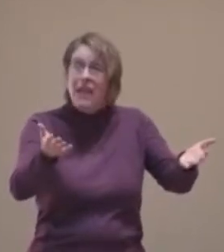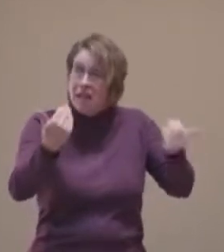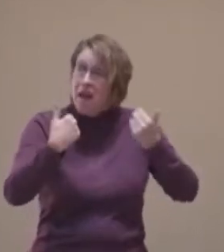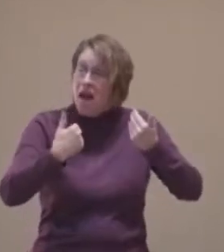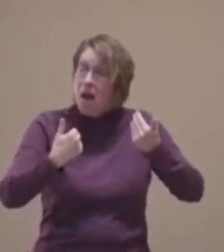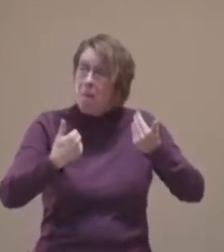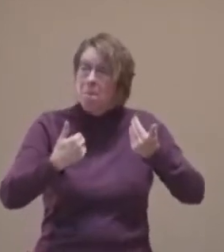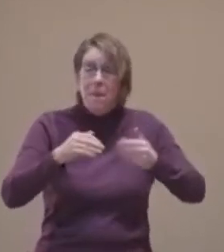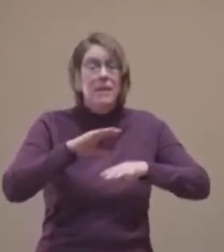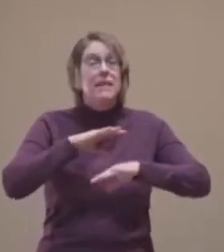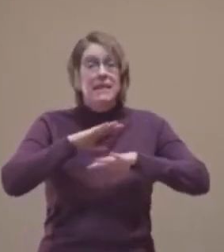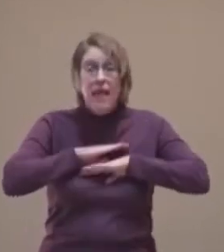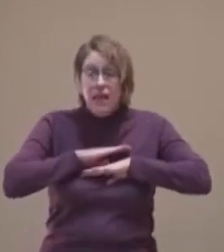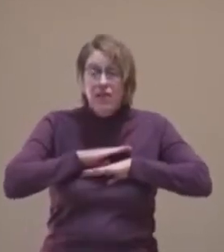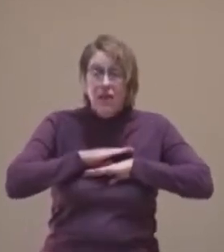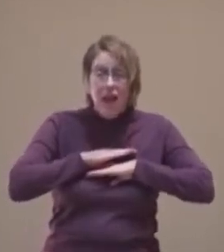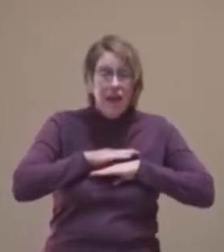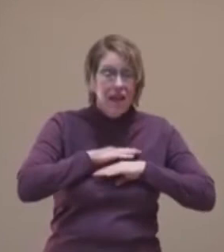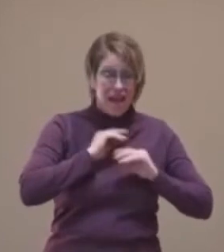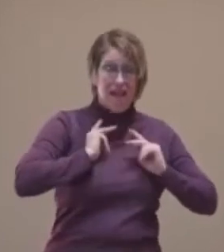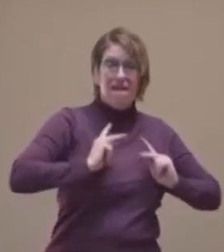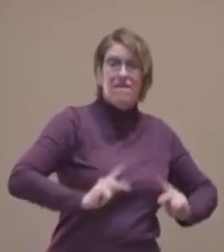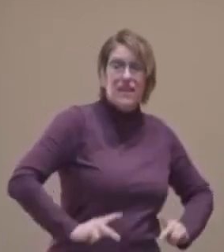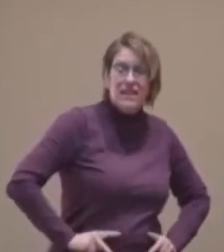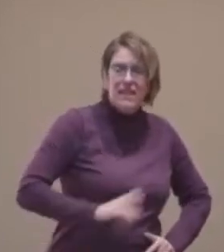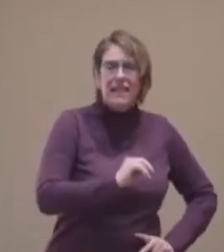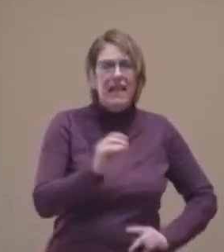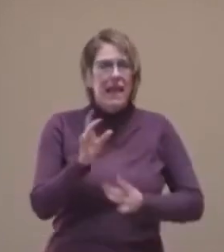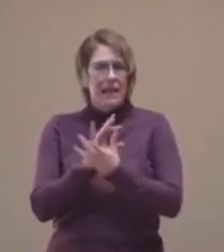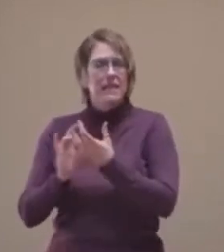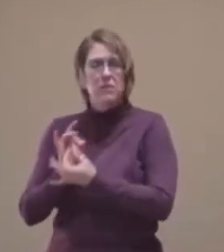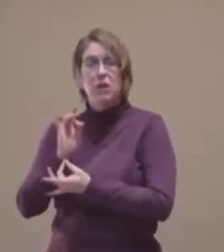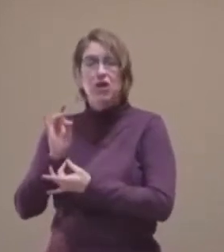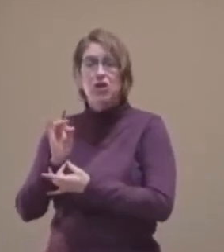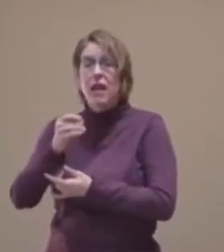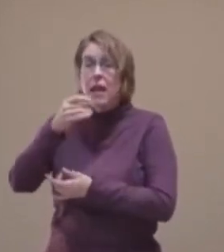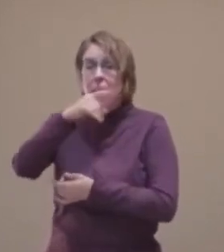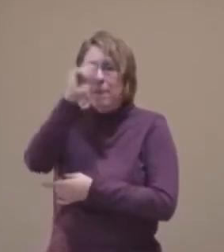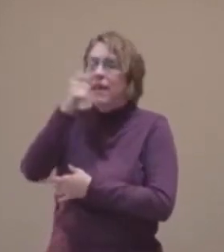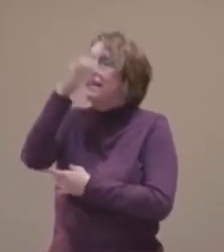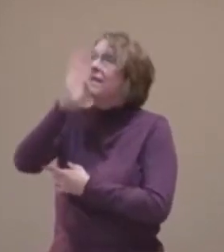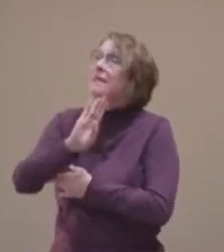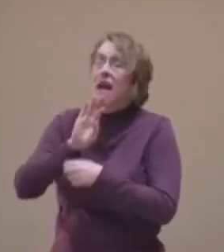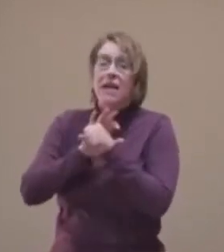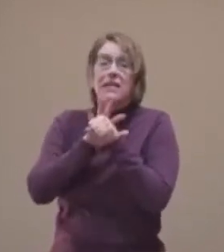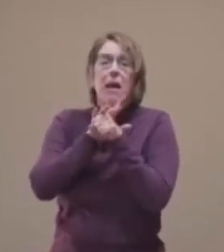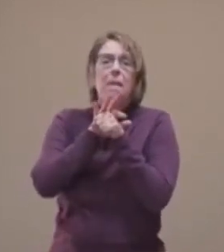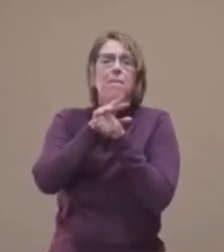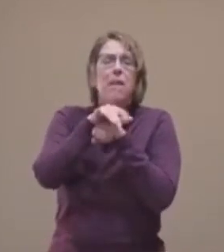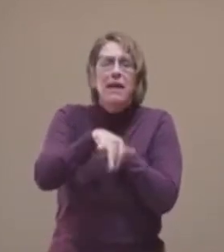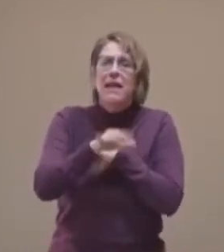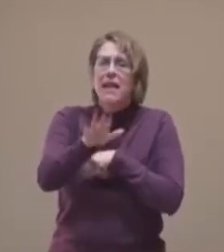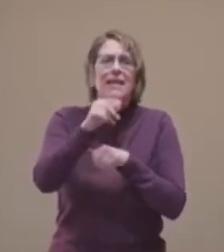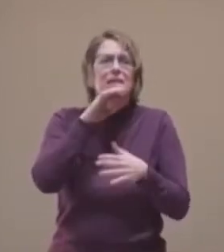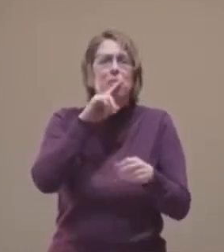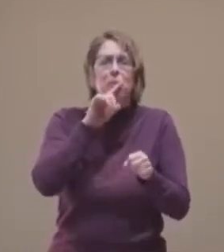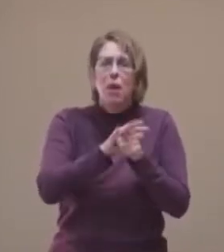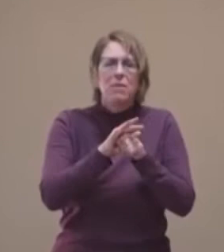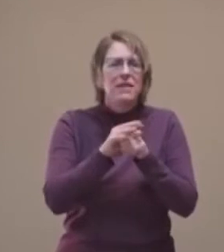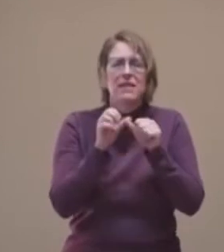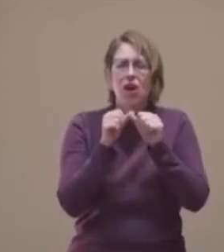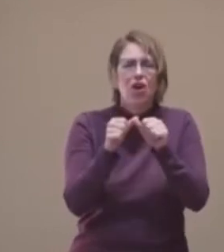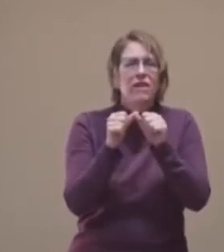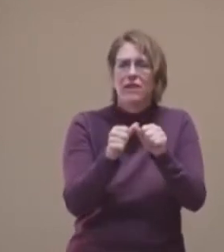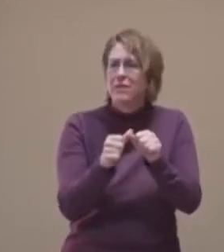and spiritually, by God who is abundantly merciful, whose promises are everlasting, and whose word